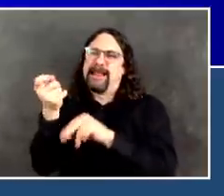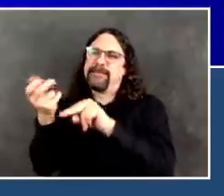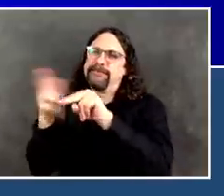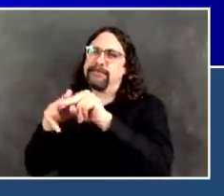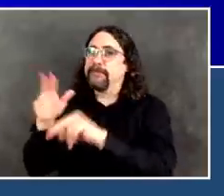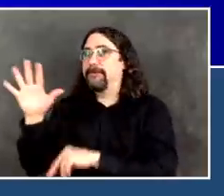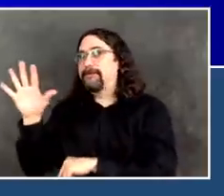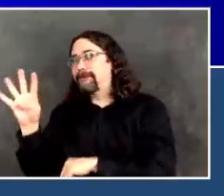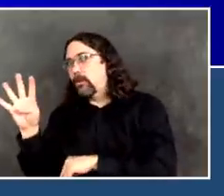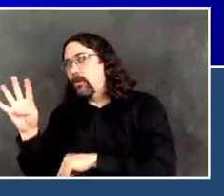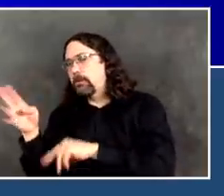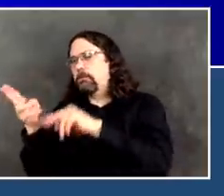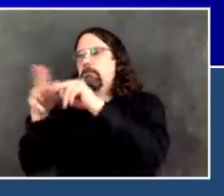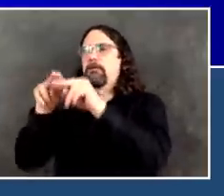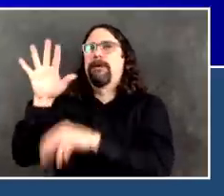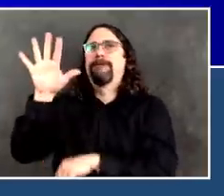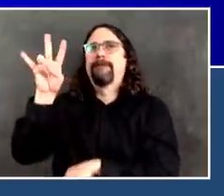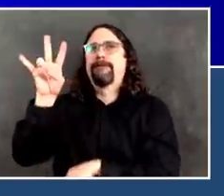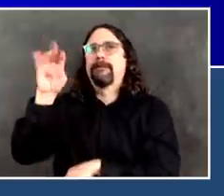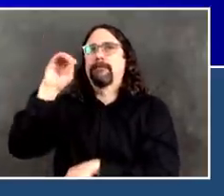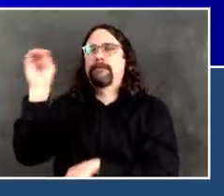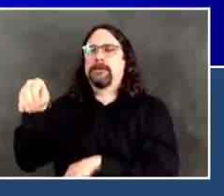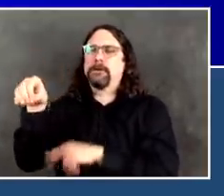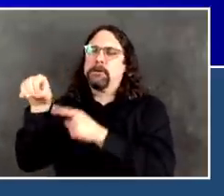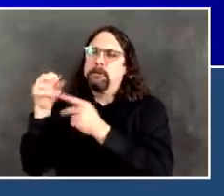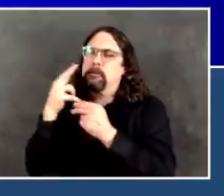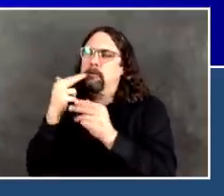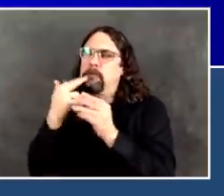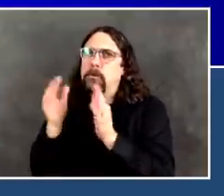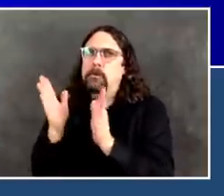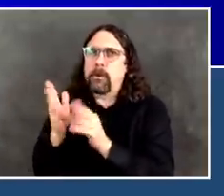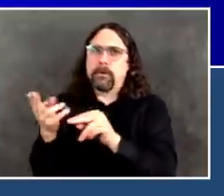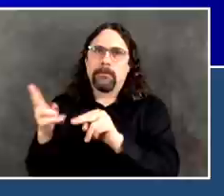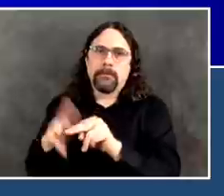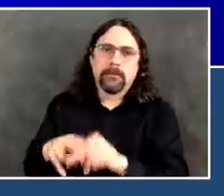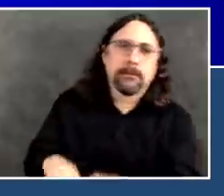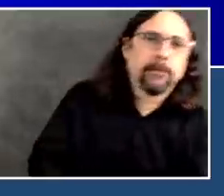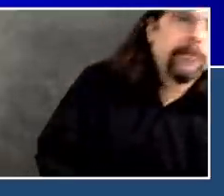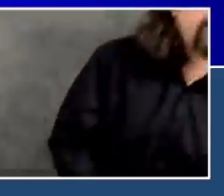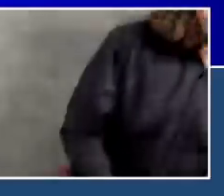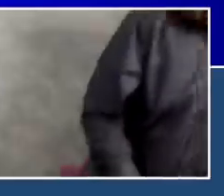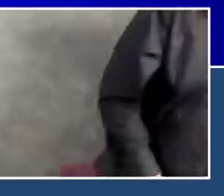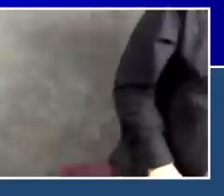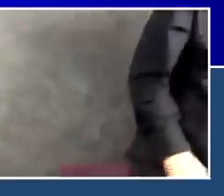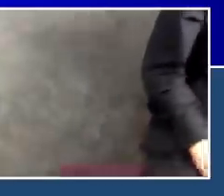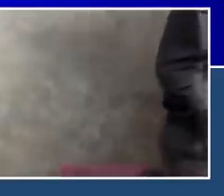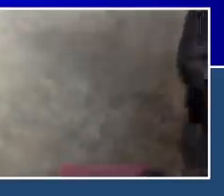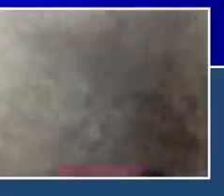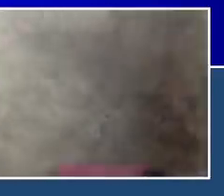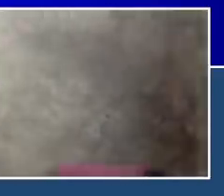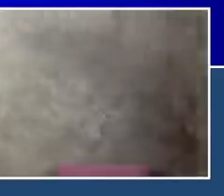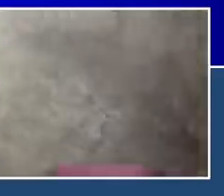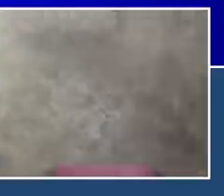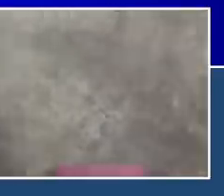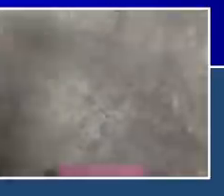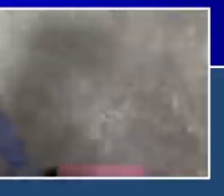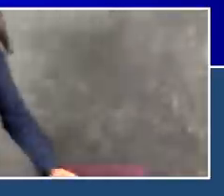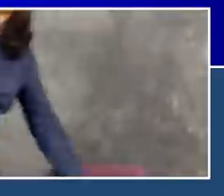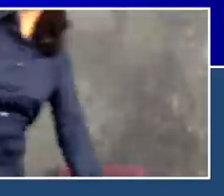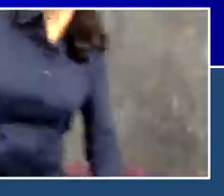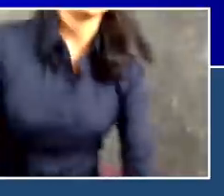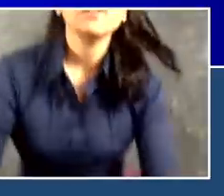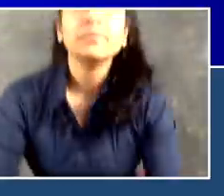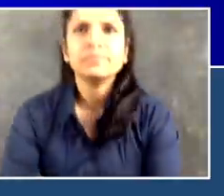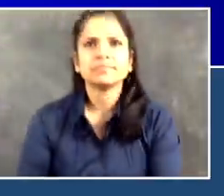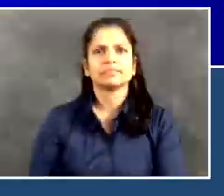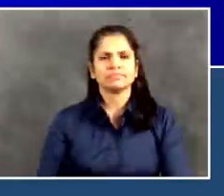54% to 57%. So this is a good day. It's not the perfect day we're looking for where everything moves together in the same direction, but it's